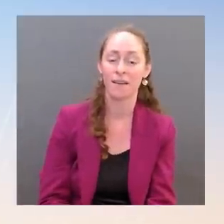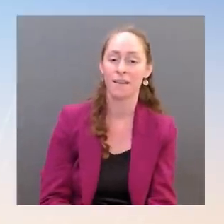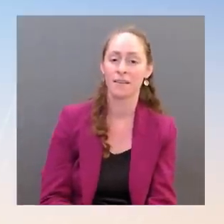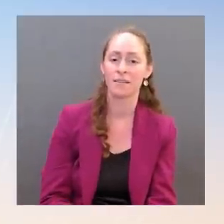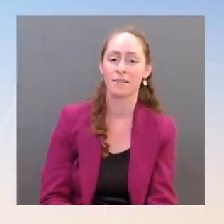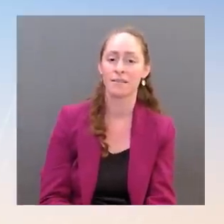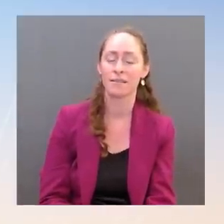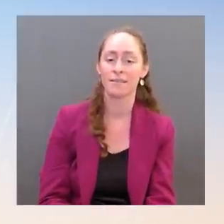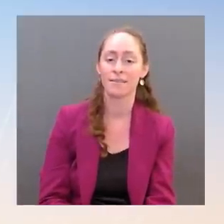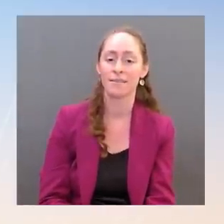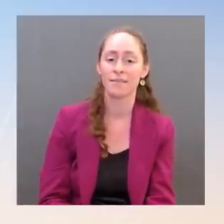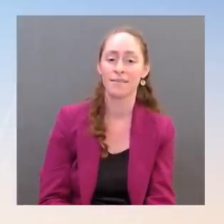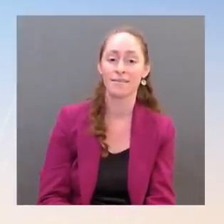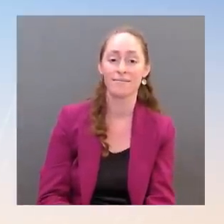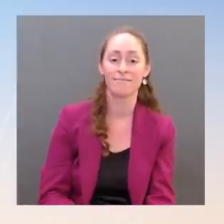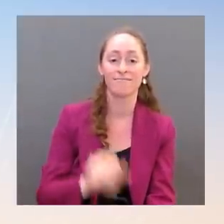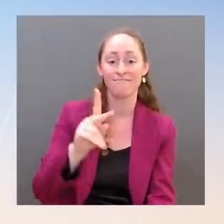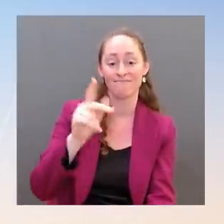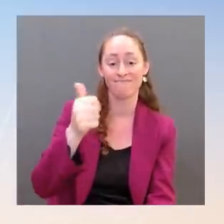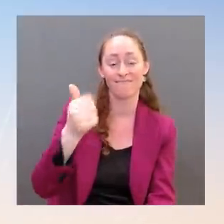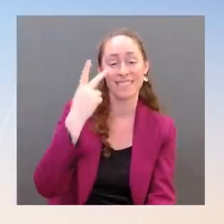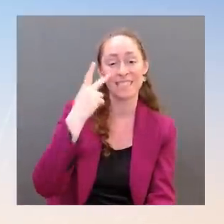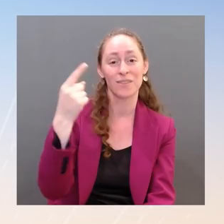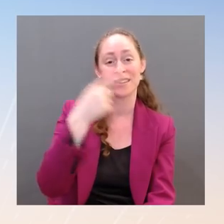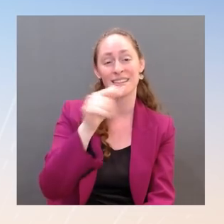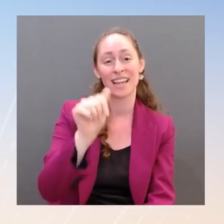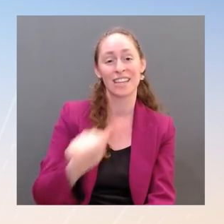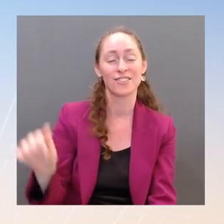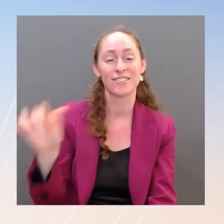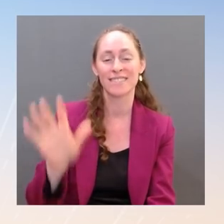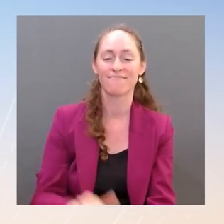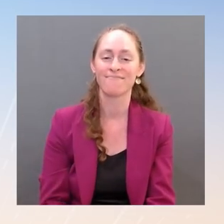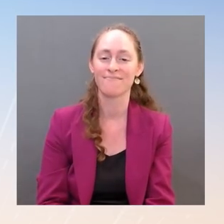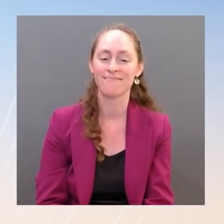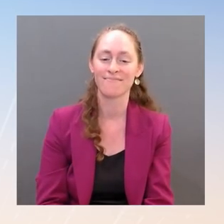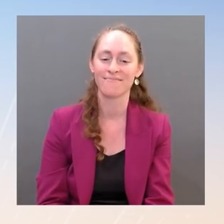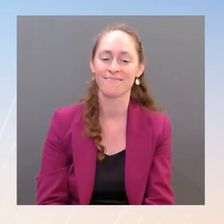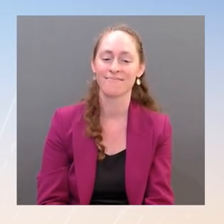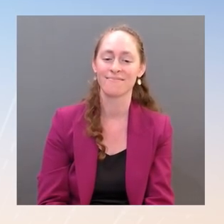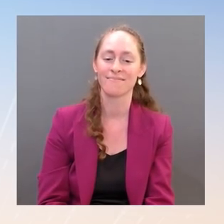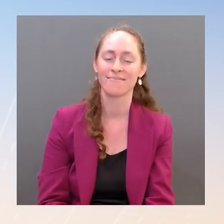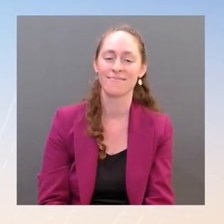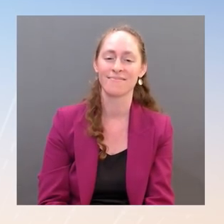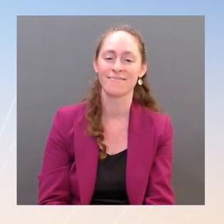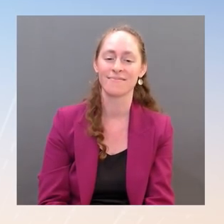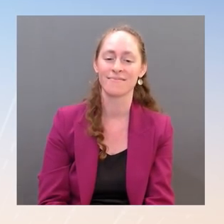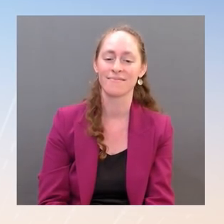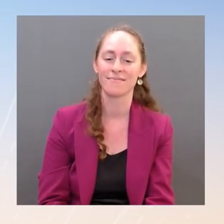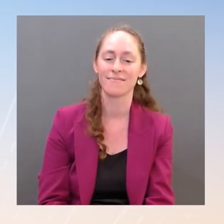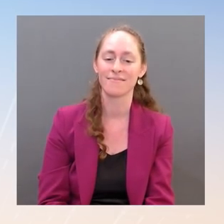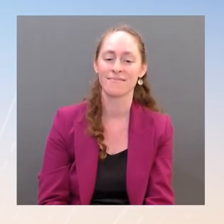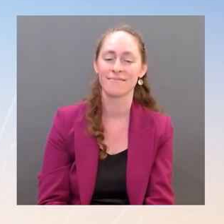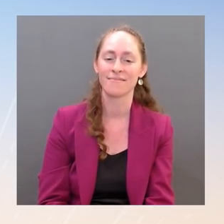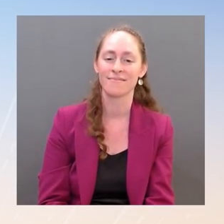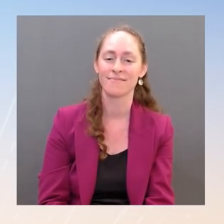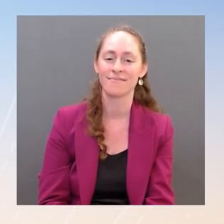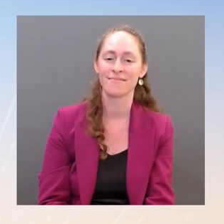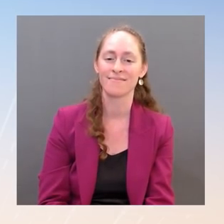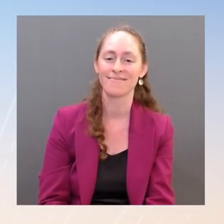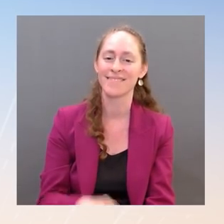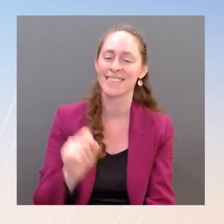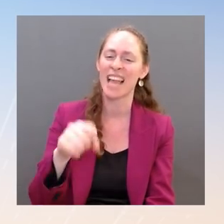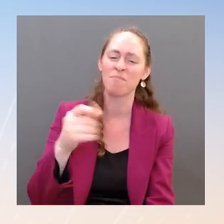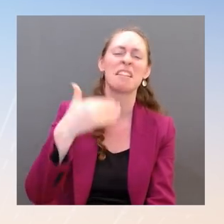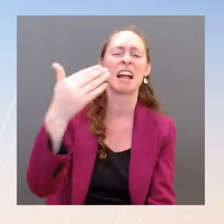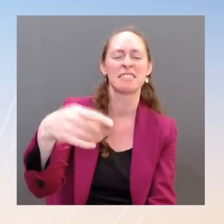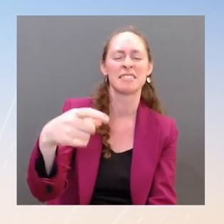of you in Asia. All right. Bye. Bye. We're already back here. I know, I know. Next time, next time, I promise.